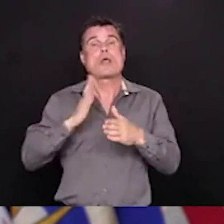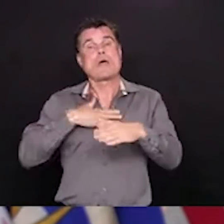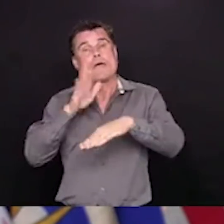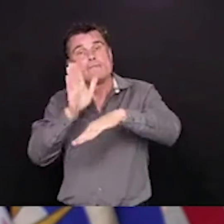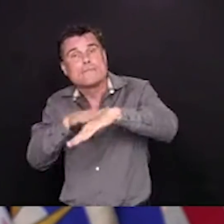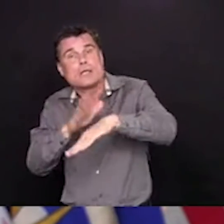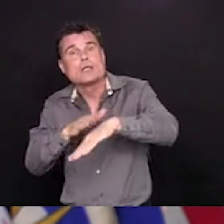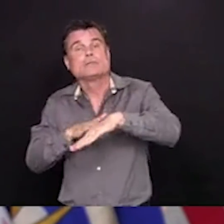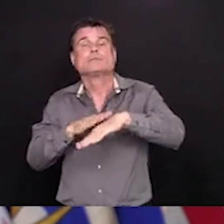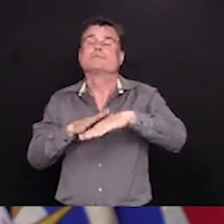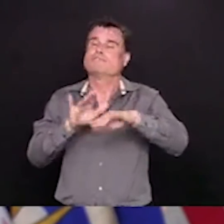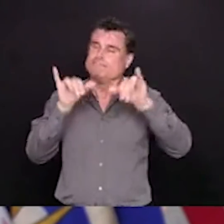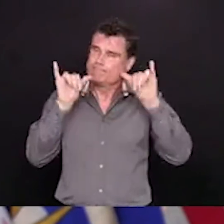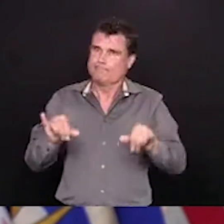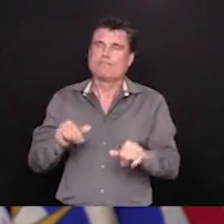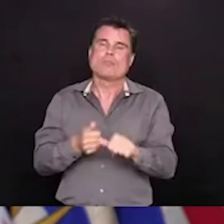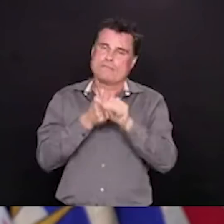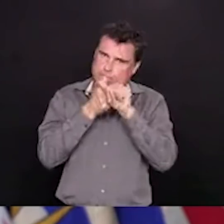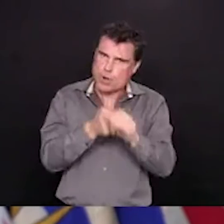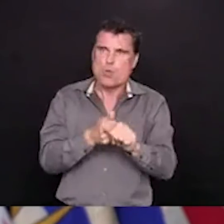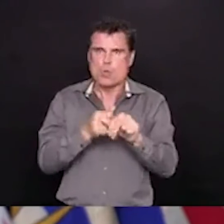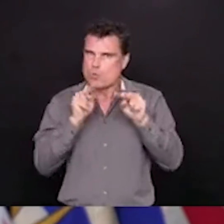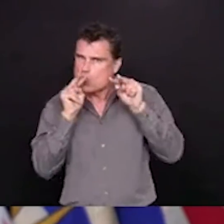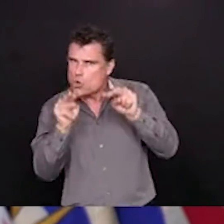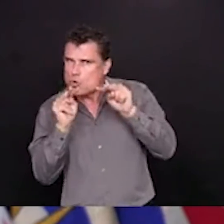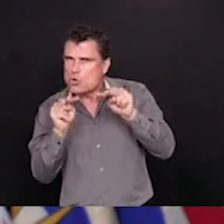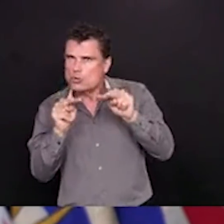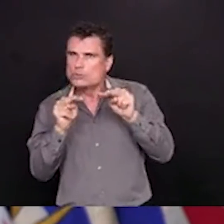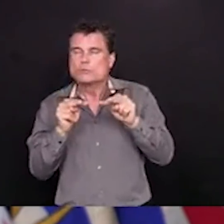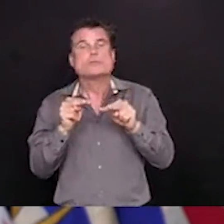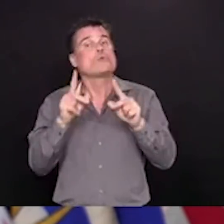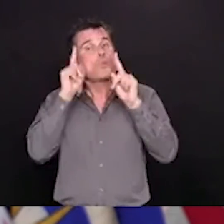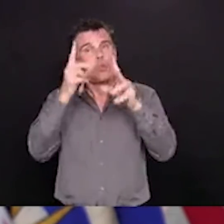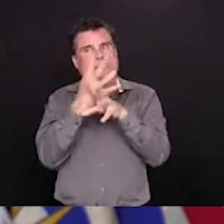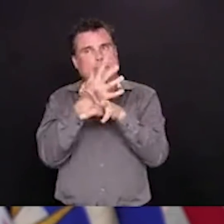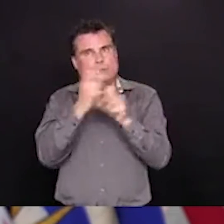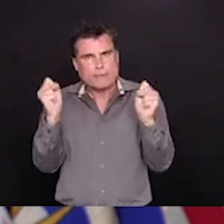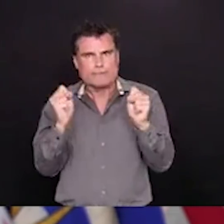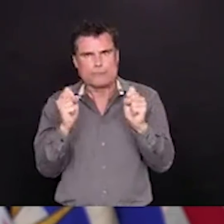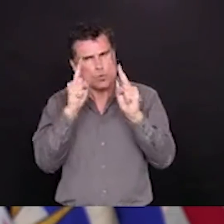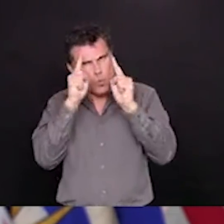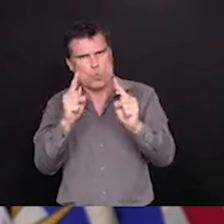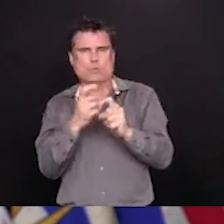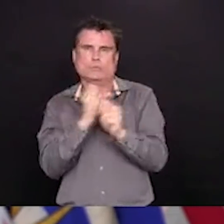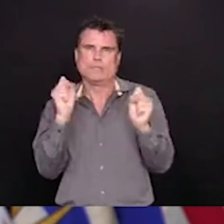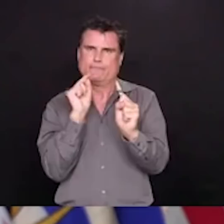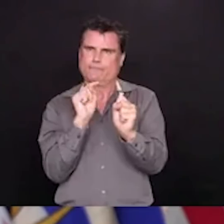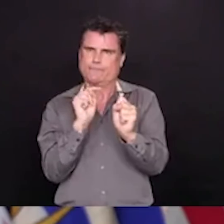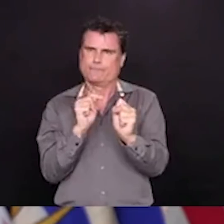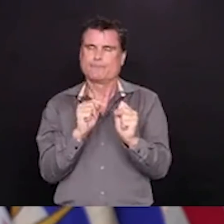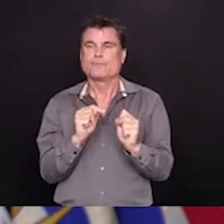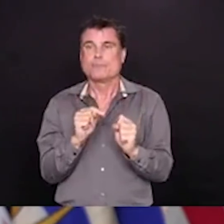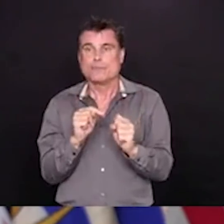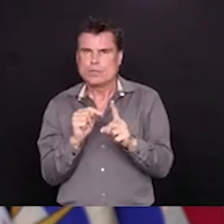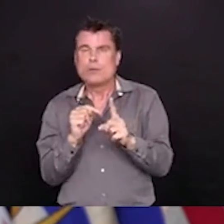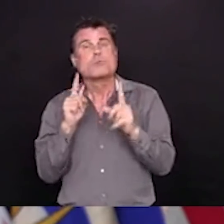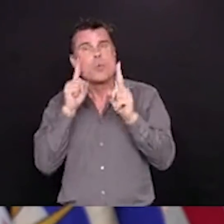identify anybody who might have illness as early as possible, that those guidelines are being followed closely.